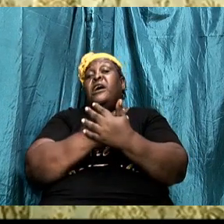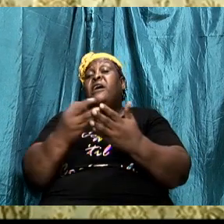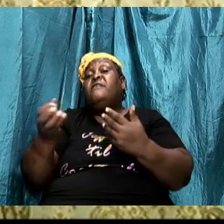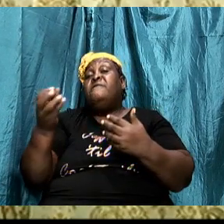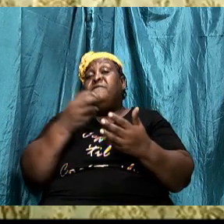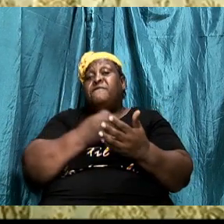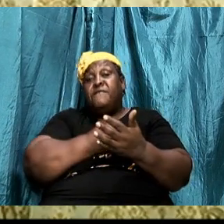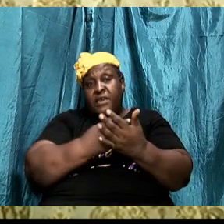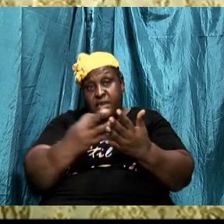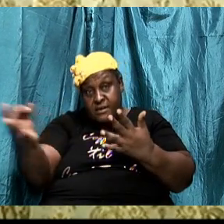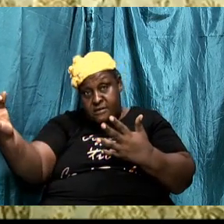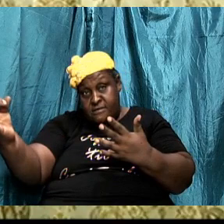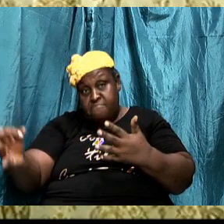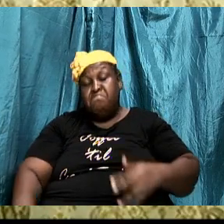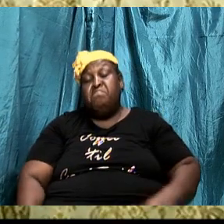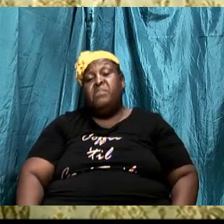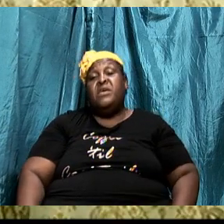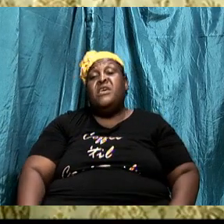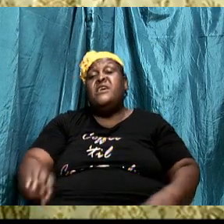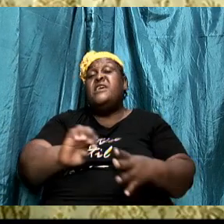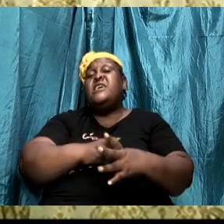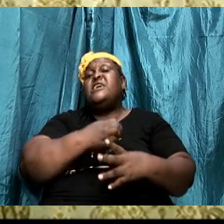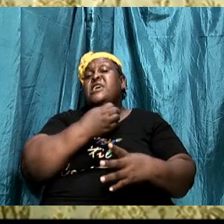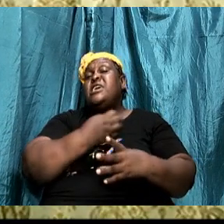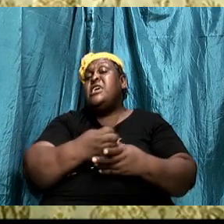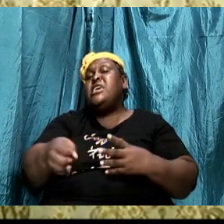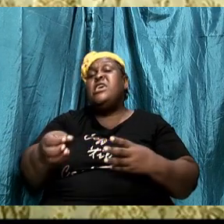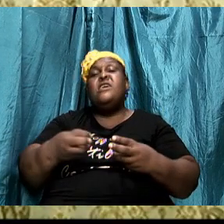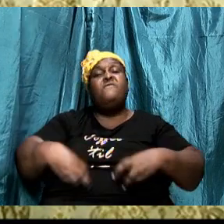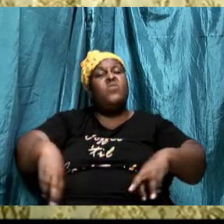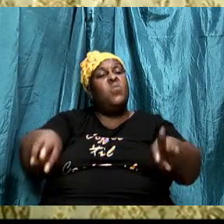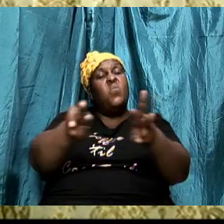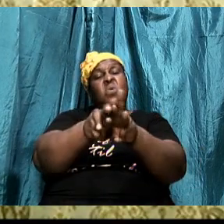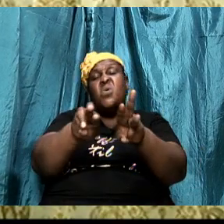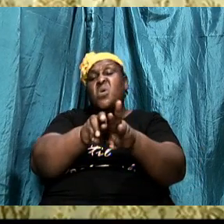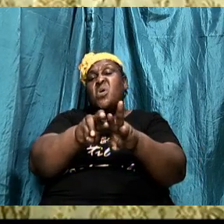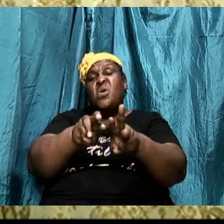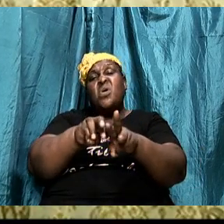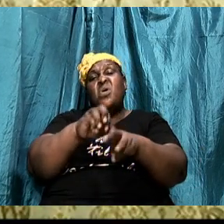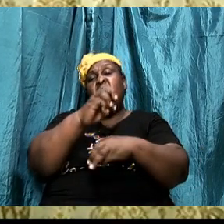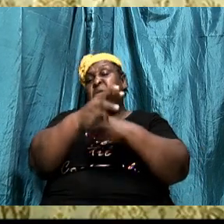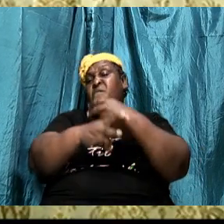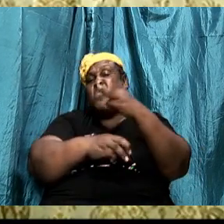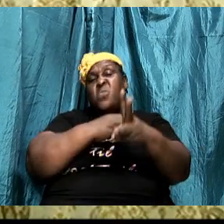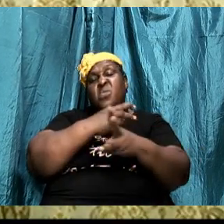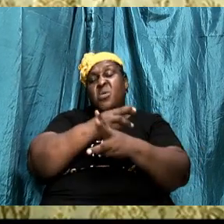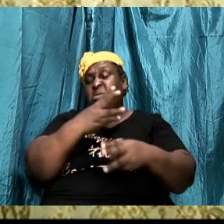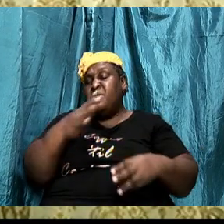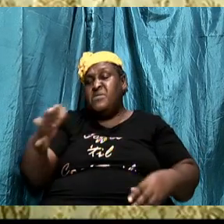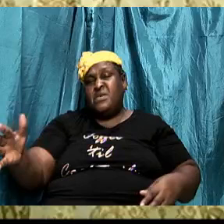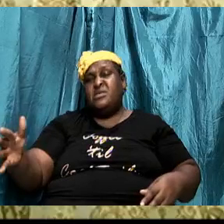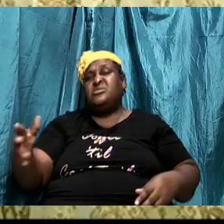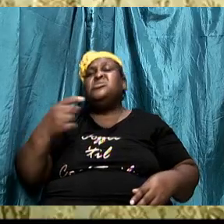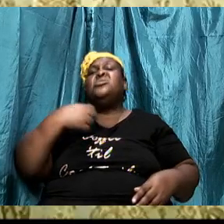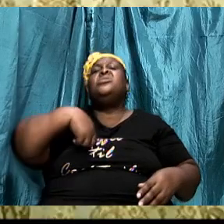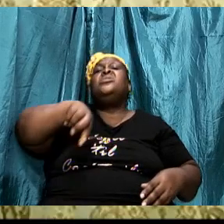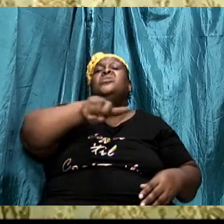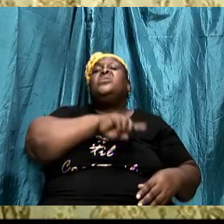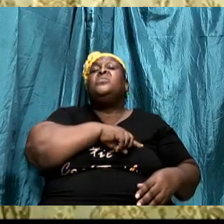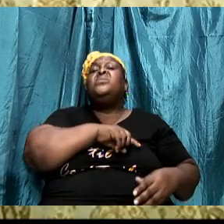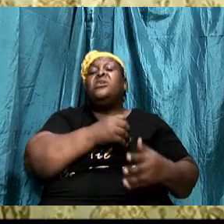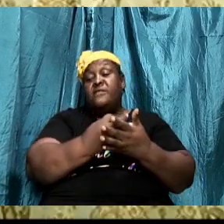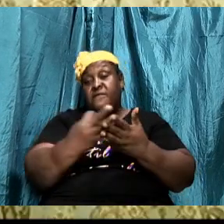we will fail. Even when it comes to any worthy endeavors left by ourselves, we will